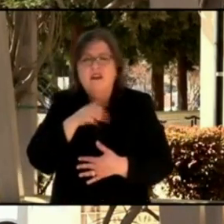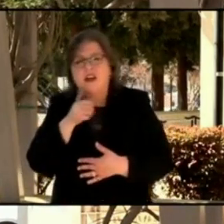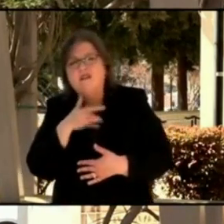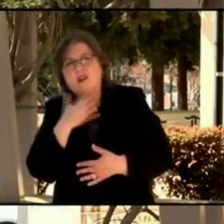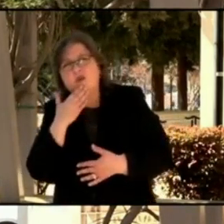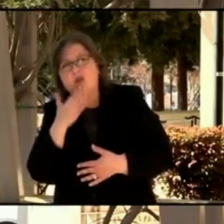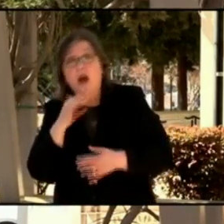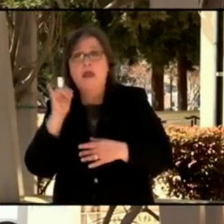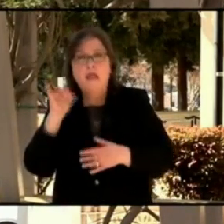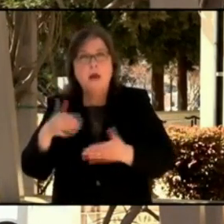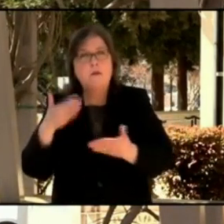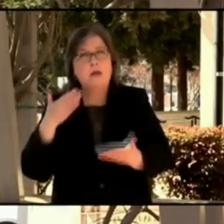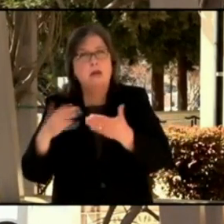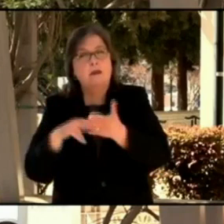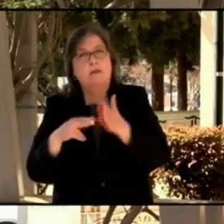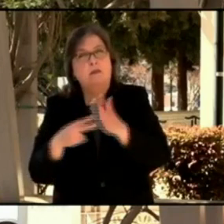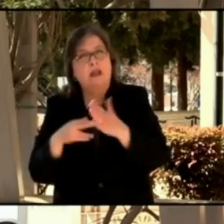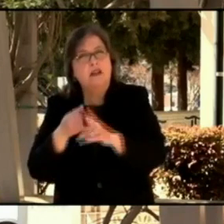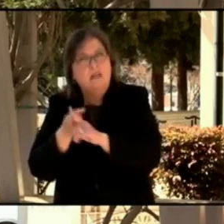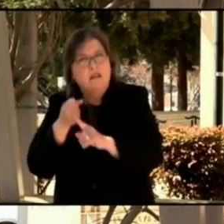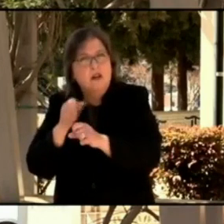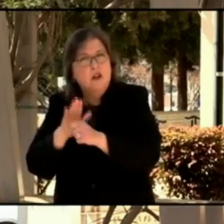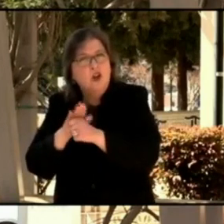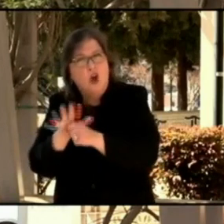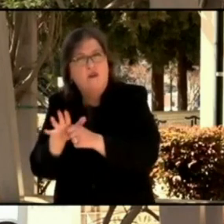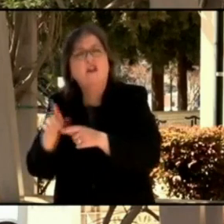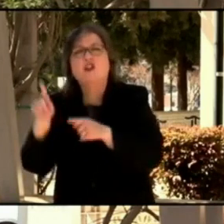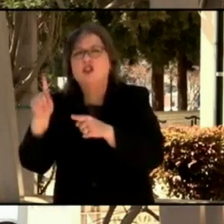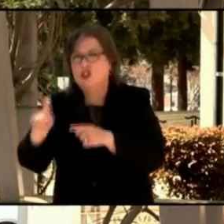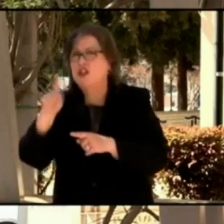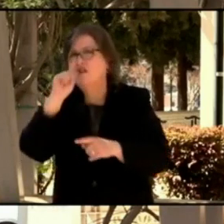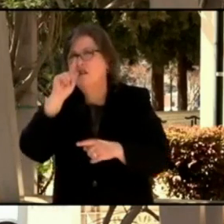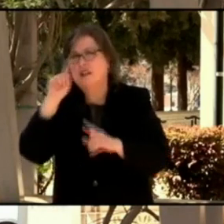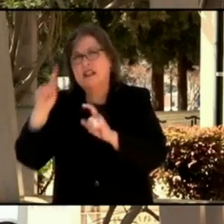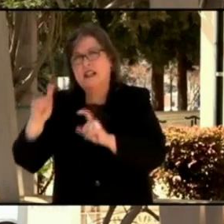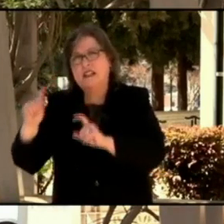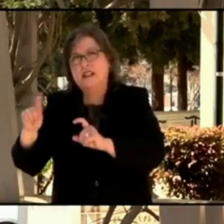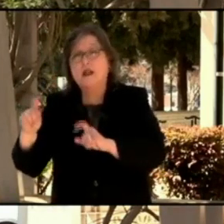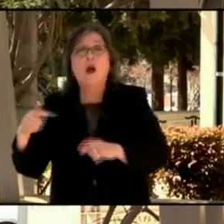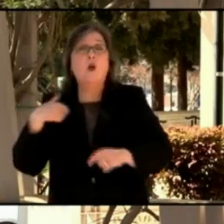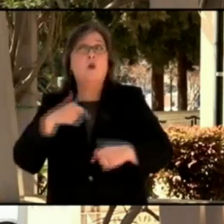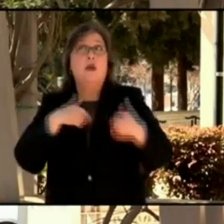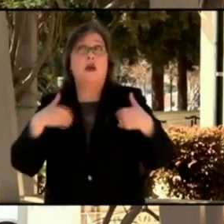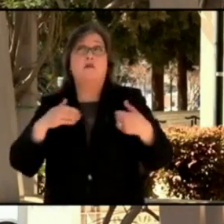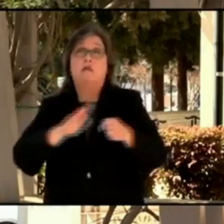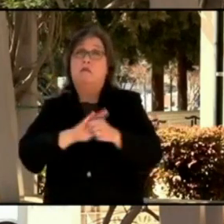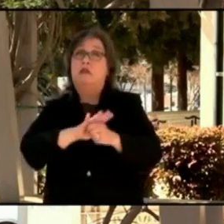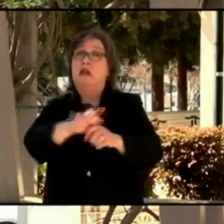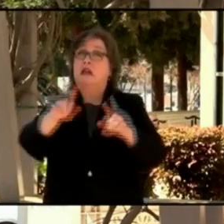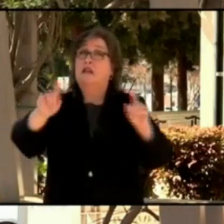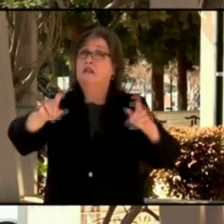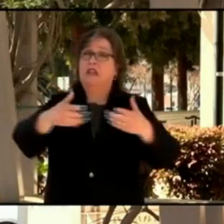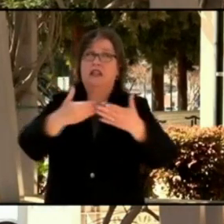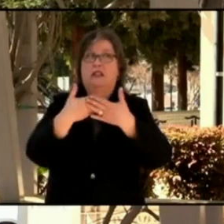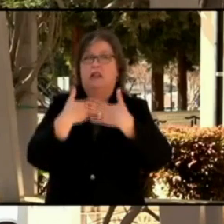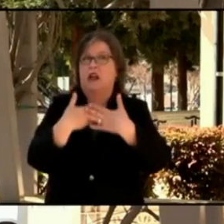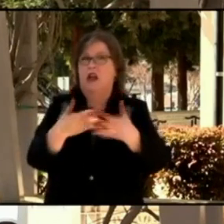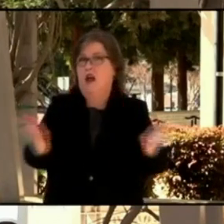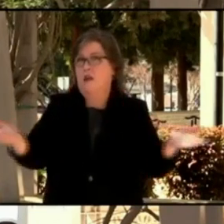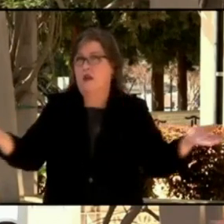plenty of access. There should be no barrier to getting tested. And if anyone has questions, you can look on our website,